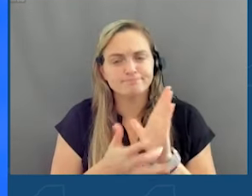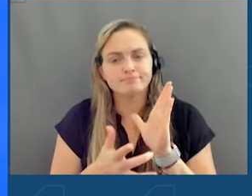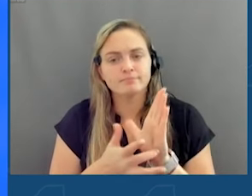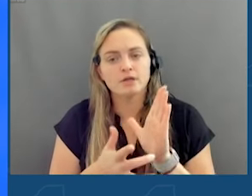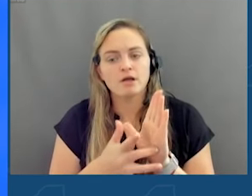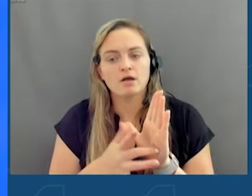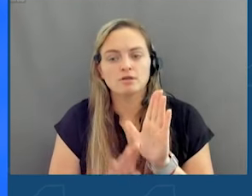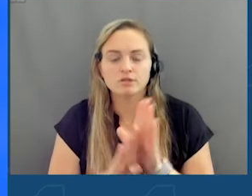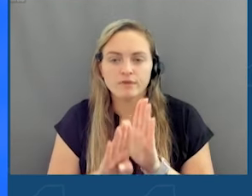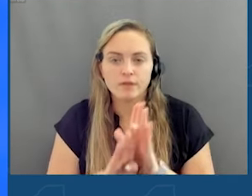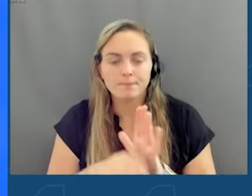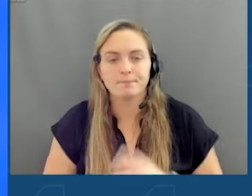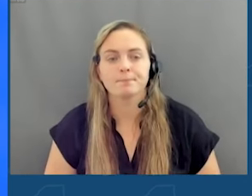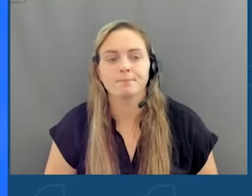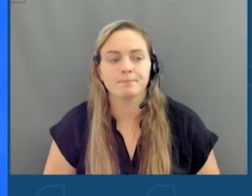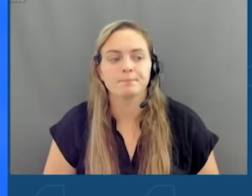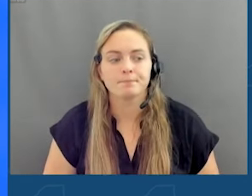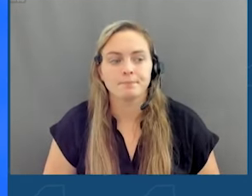developed.